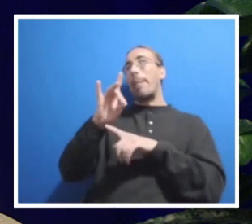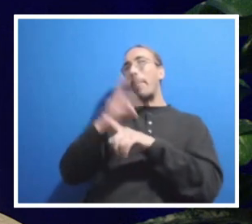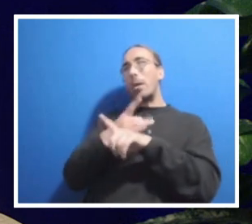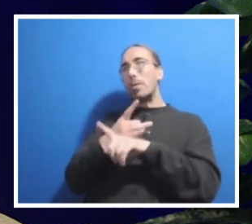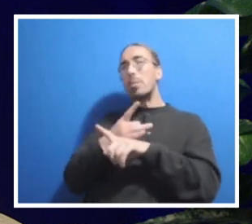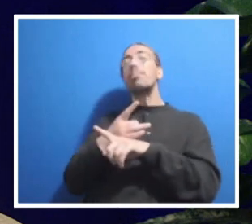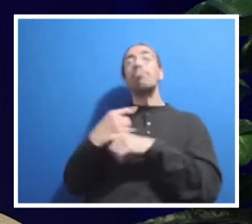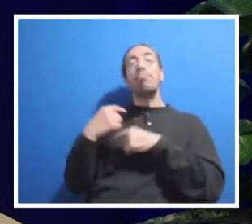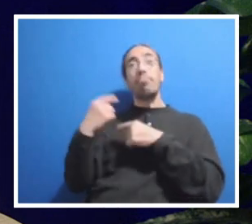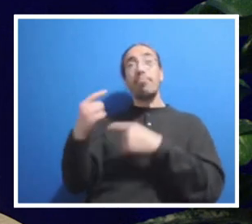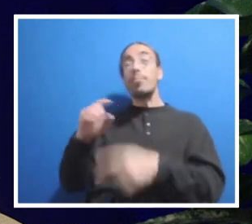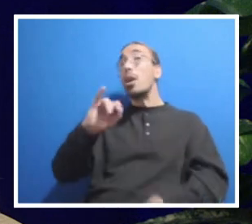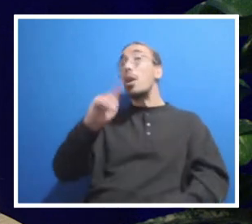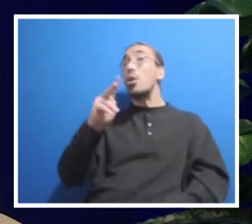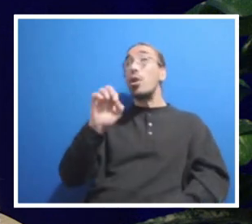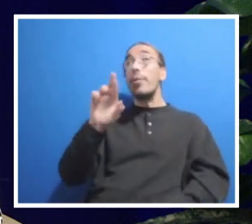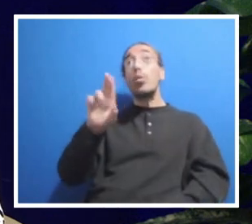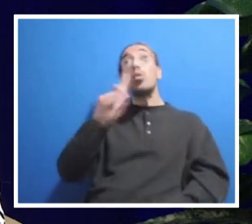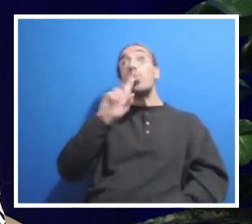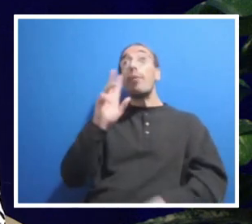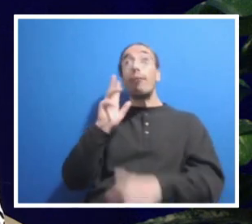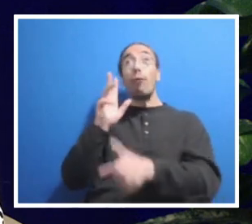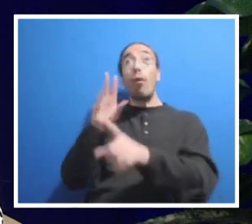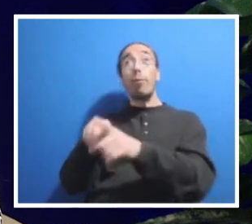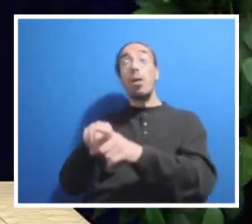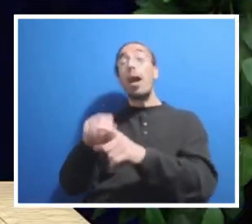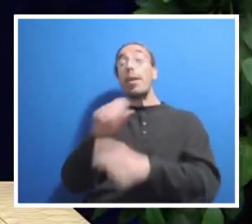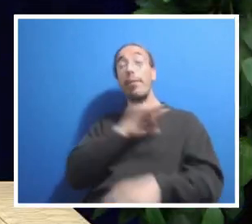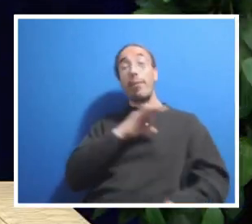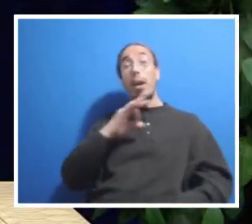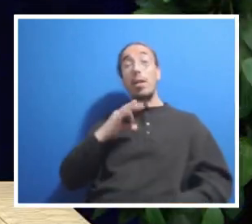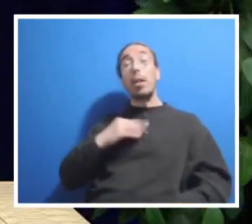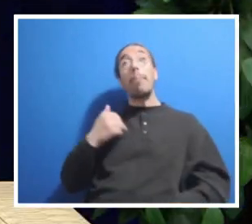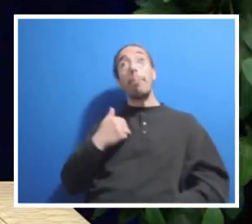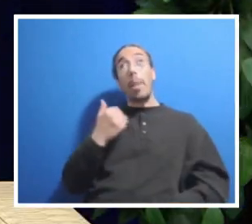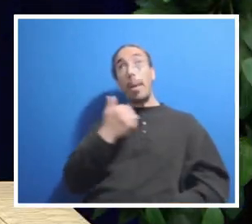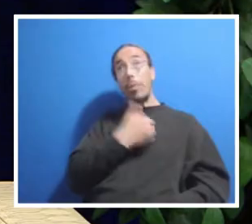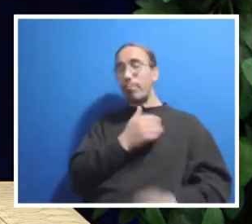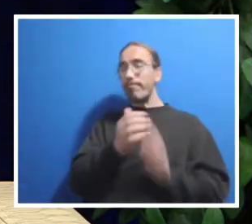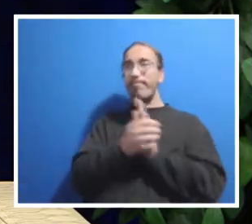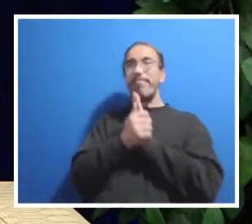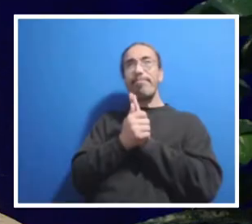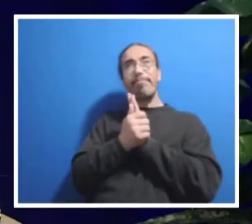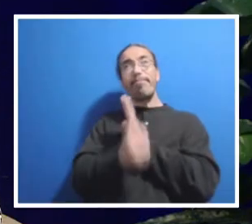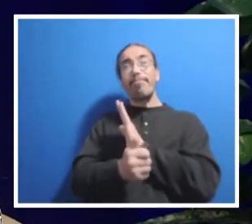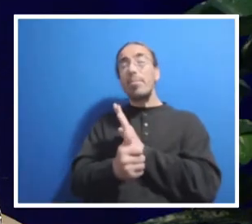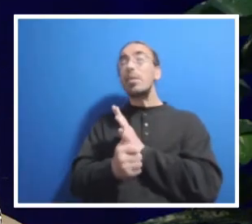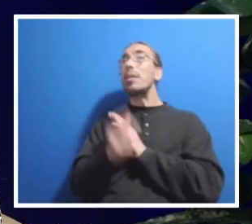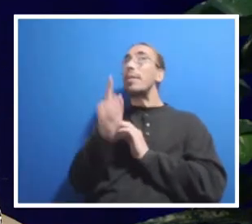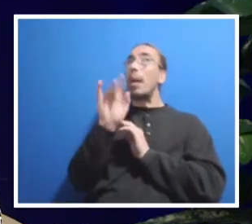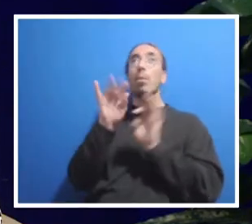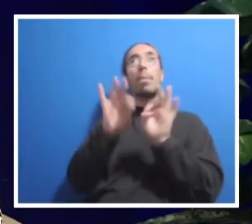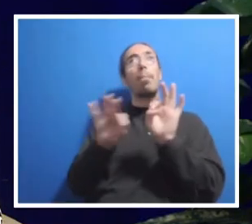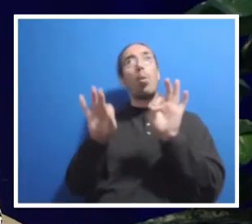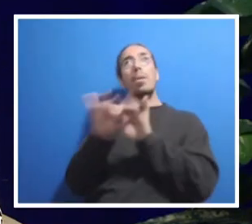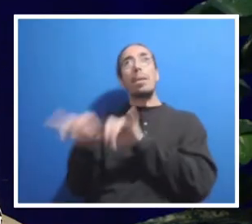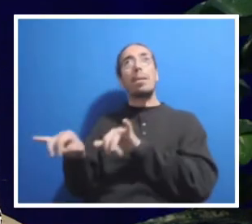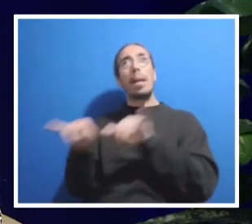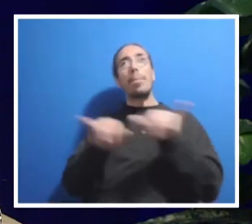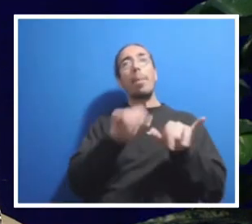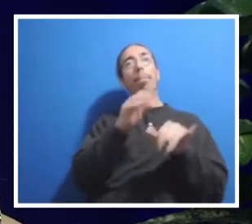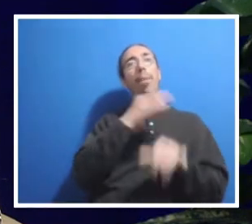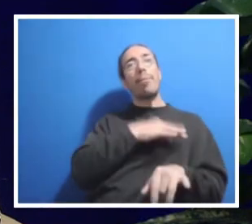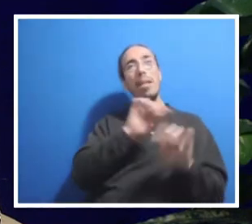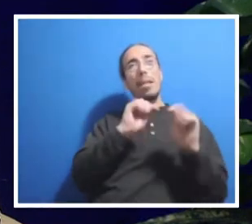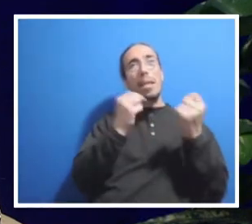Jennifer was very involved. We had a faculty member who has an expertise in this space who was critical along with the benefits team. And the